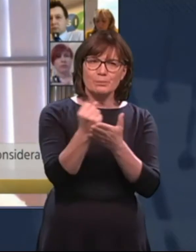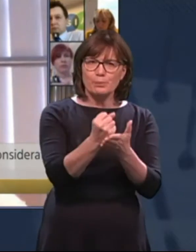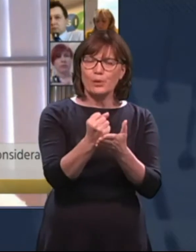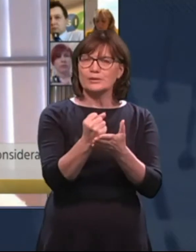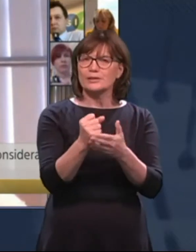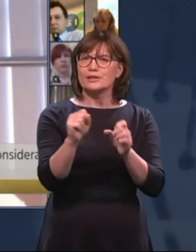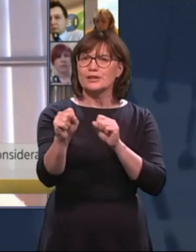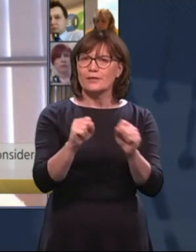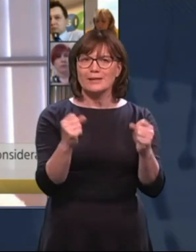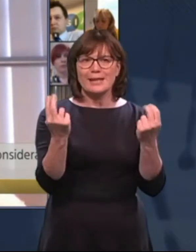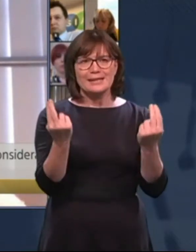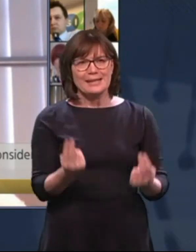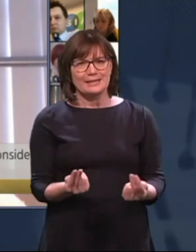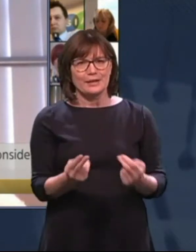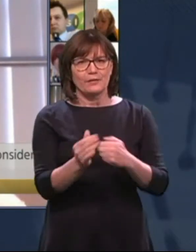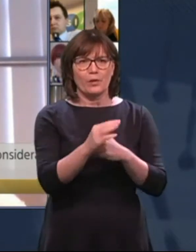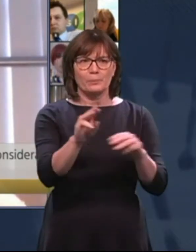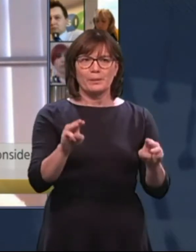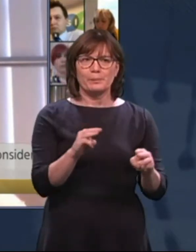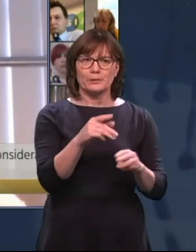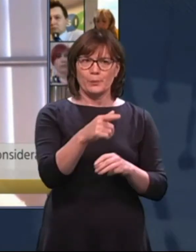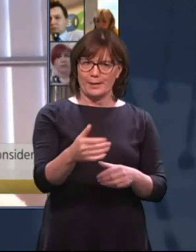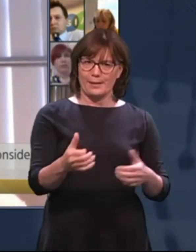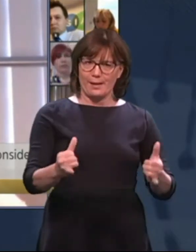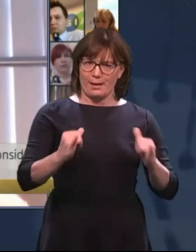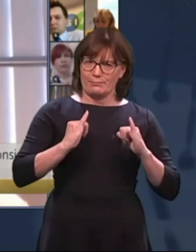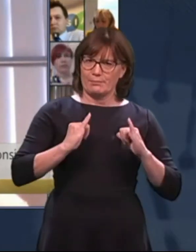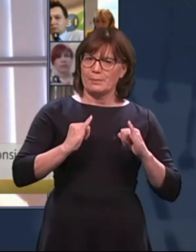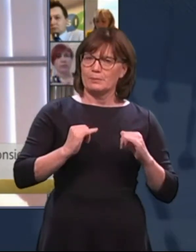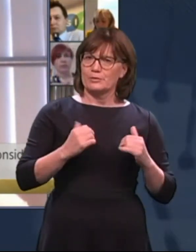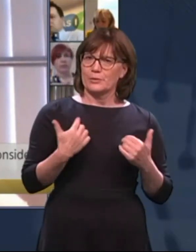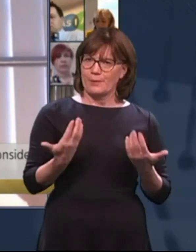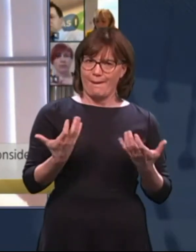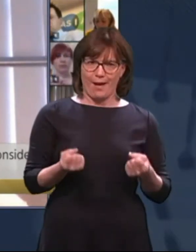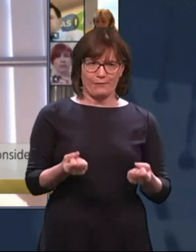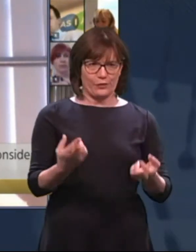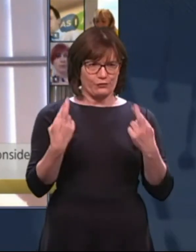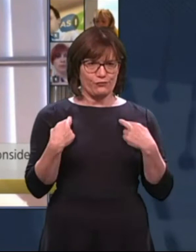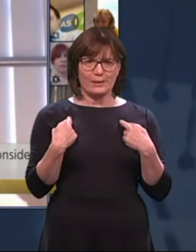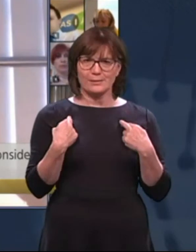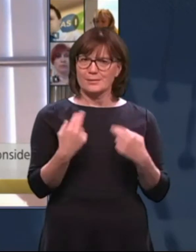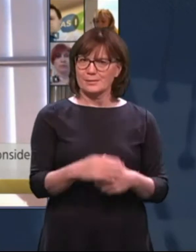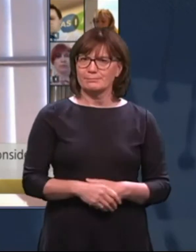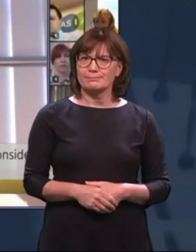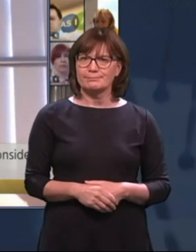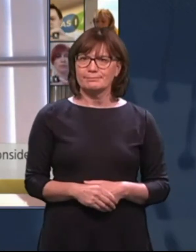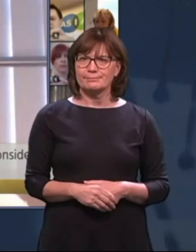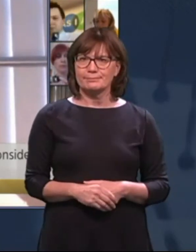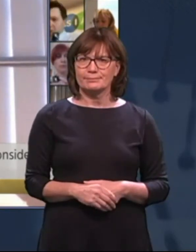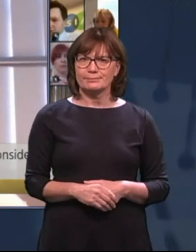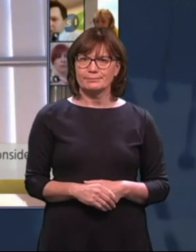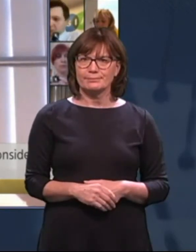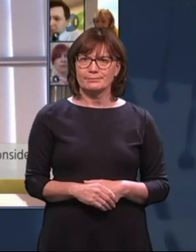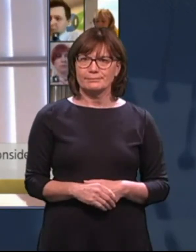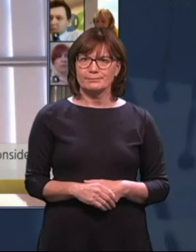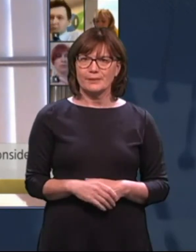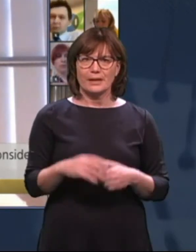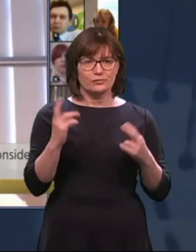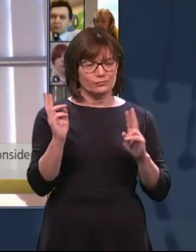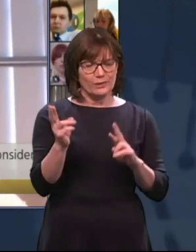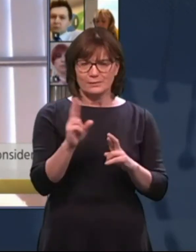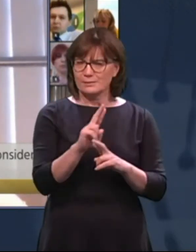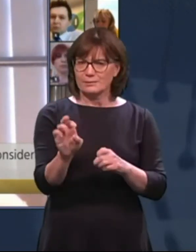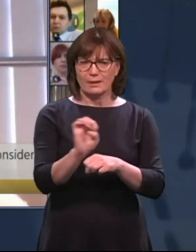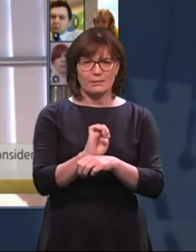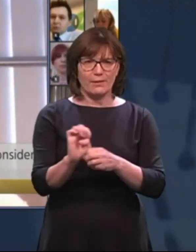required for people to exercise their rights and, David, you're quite right, nor have they allocated the adequate funding